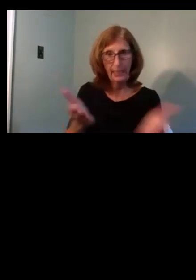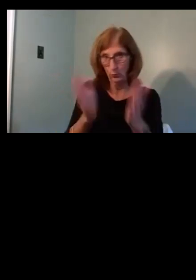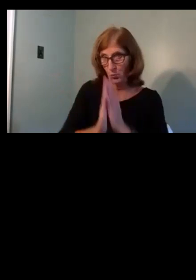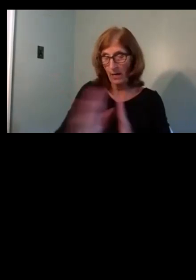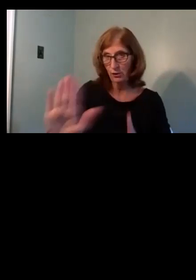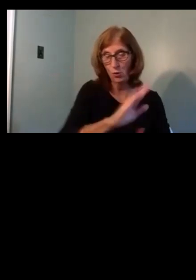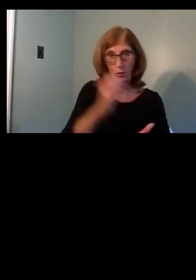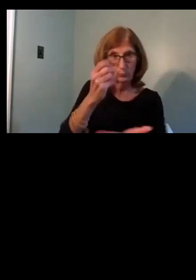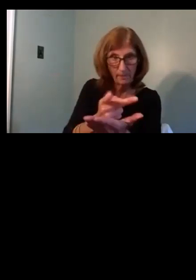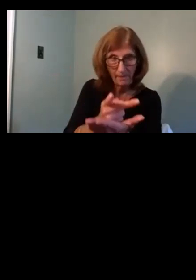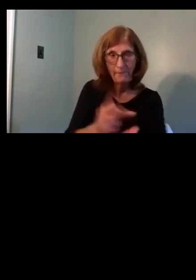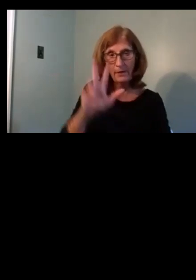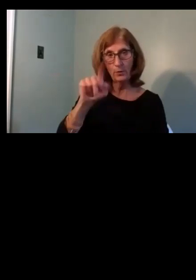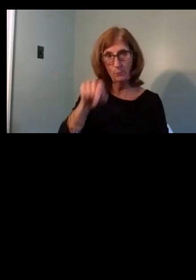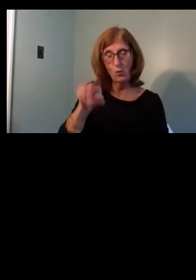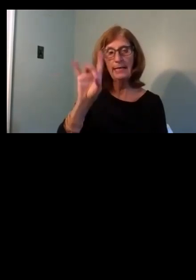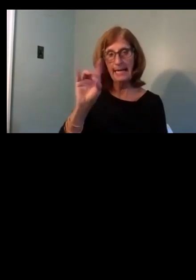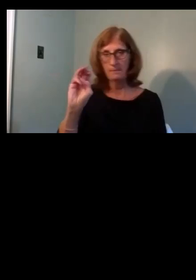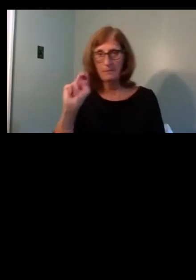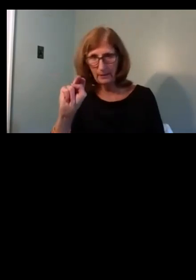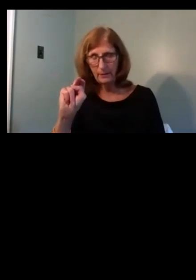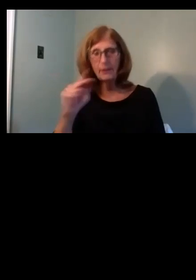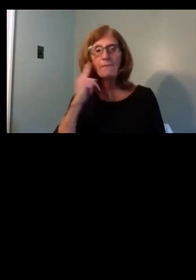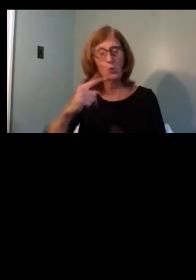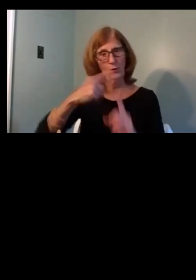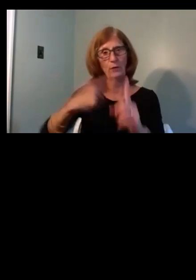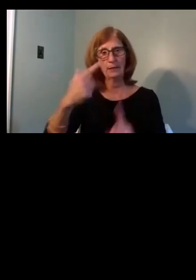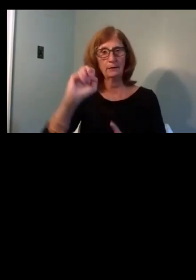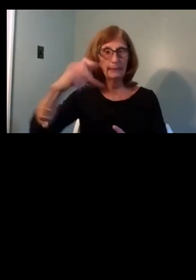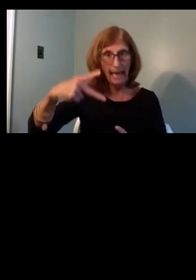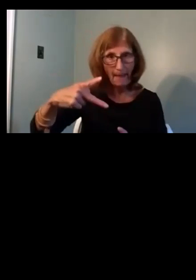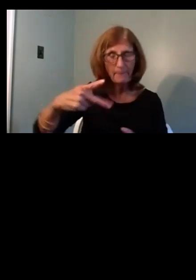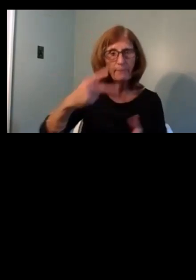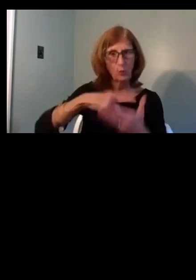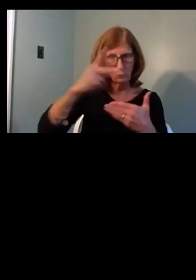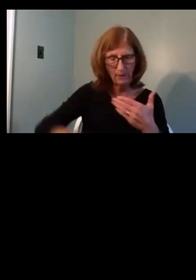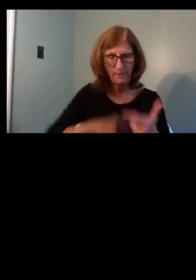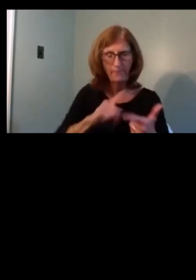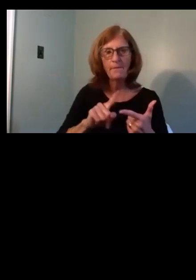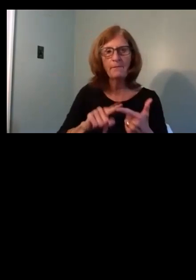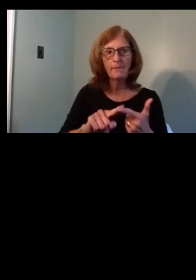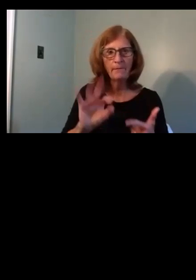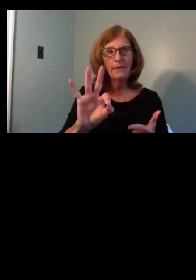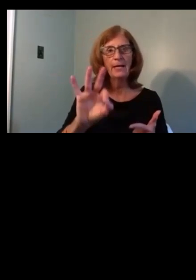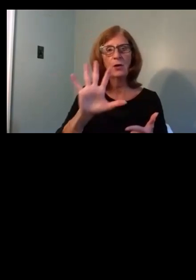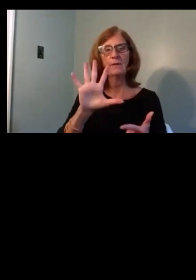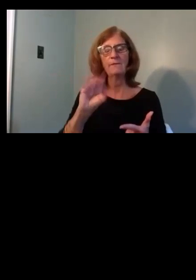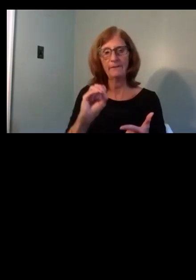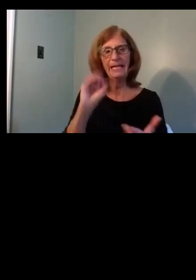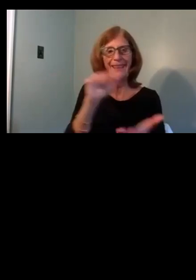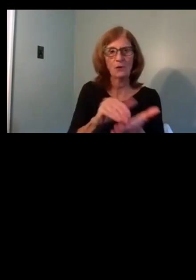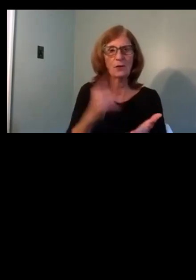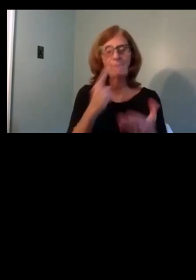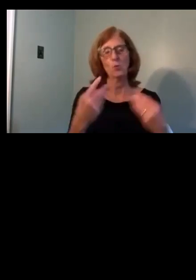on is $3.8 million in rental gap program funds, $950,000 in for sale development